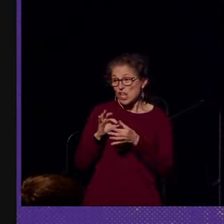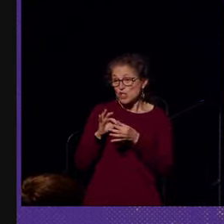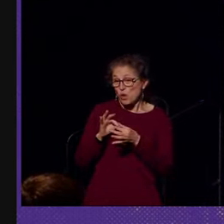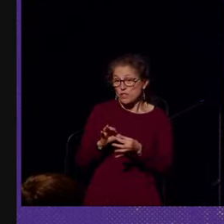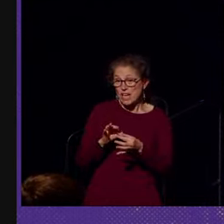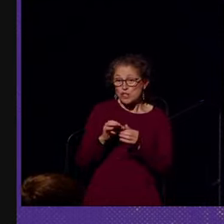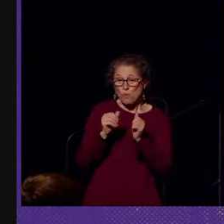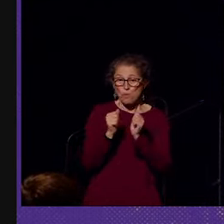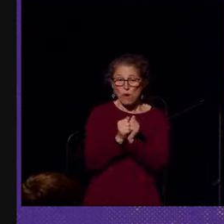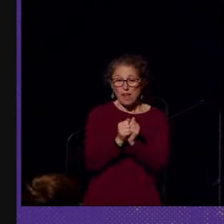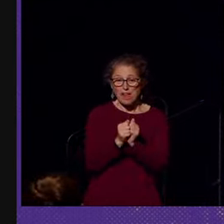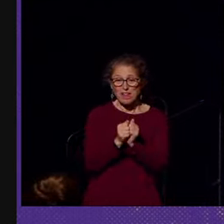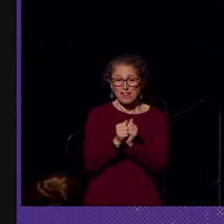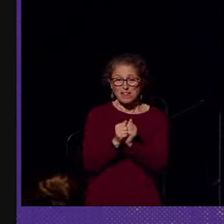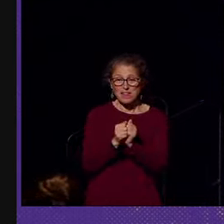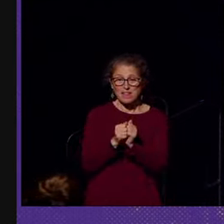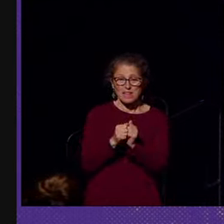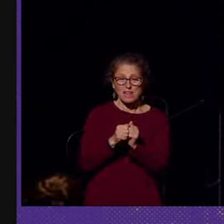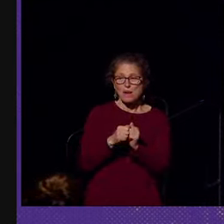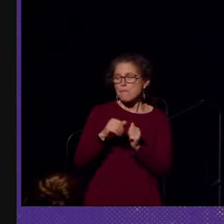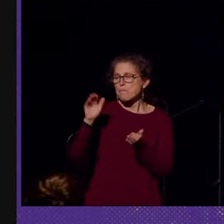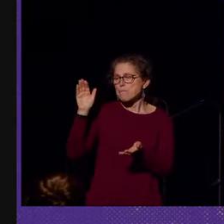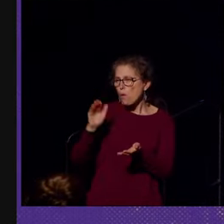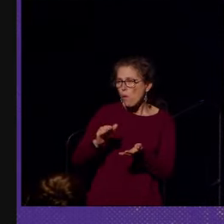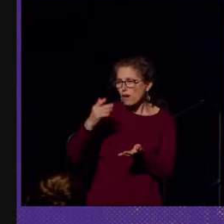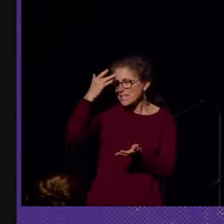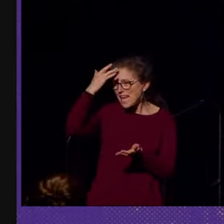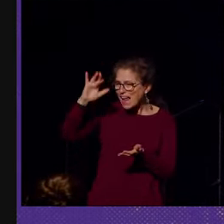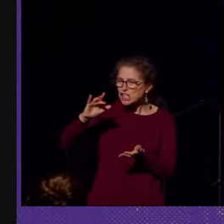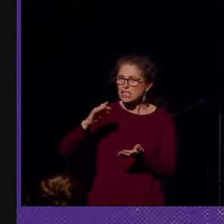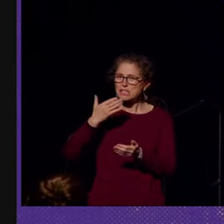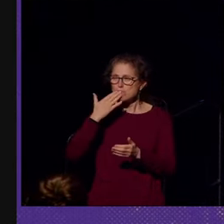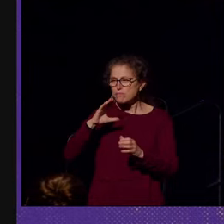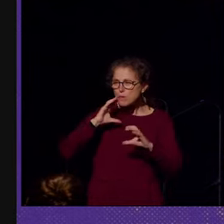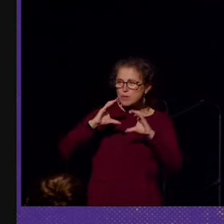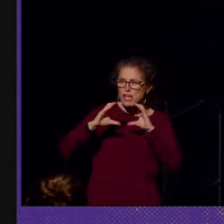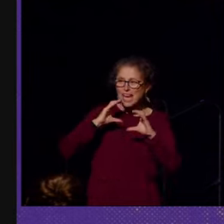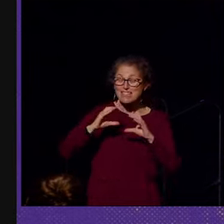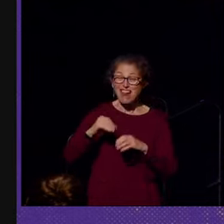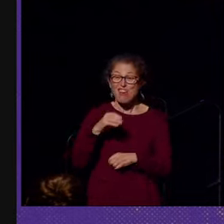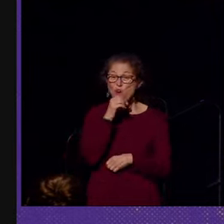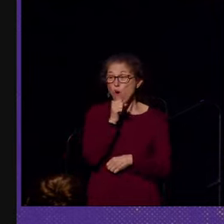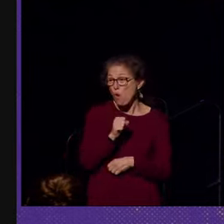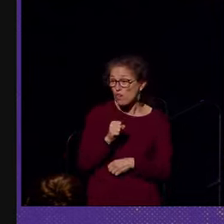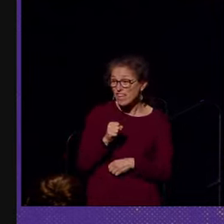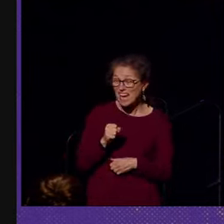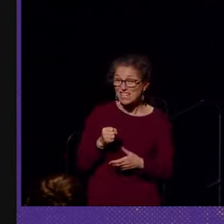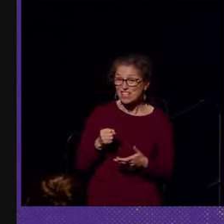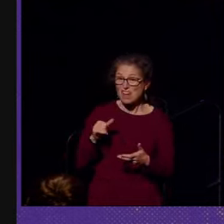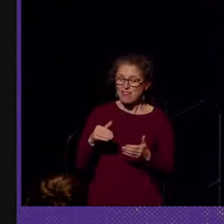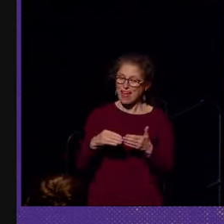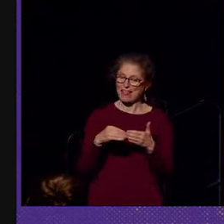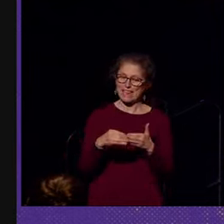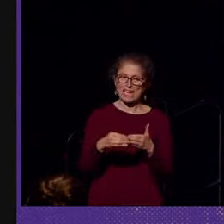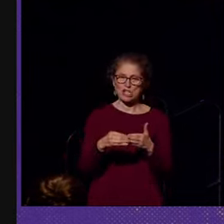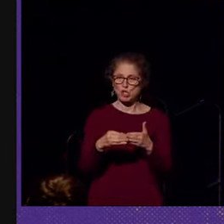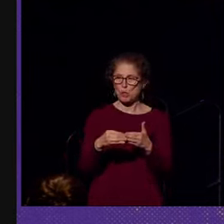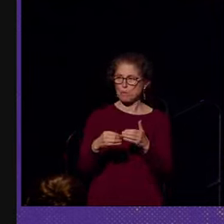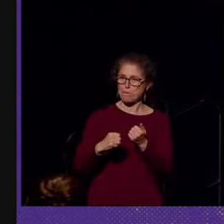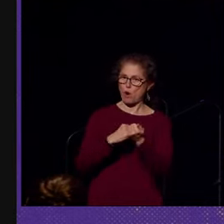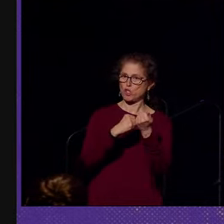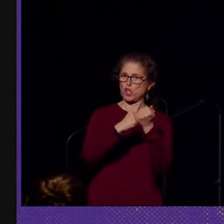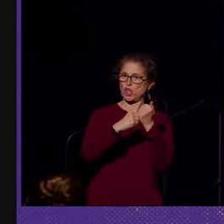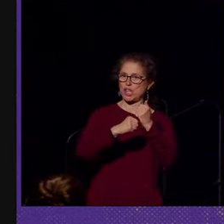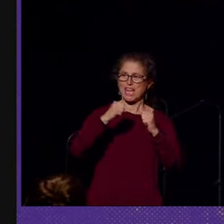with poor intelligence, communication, and with old age that leads to commercial hearing aids,